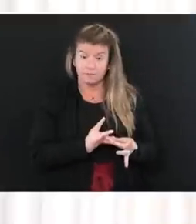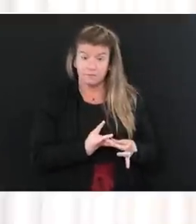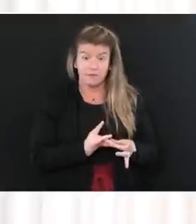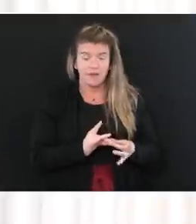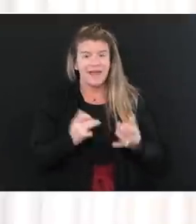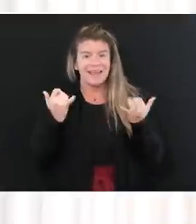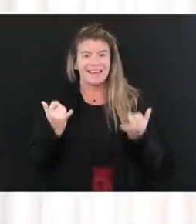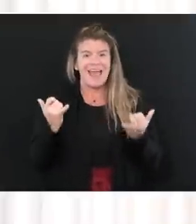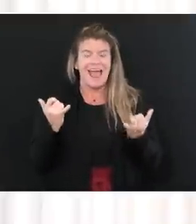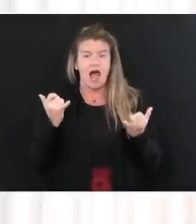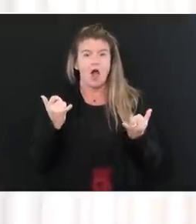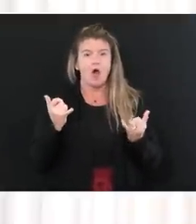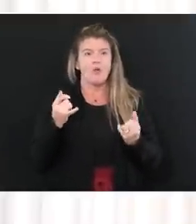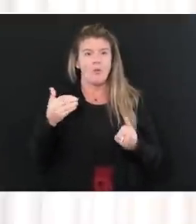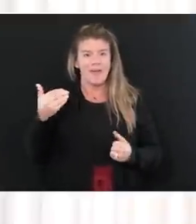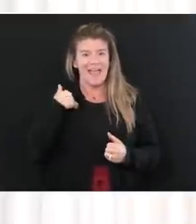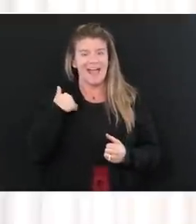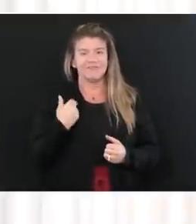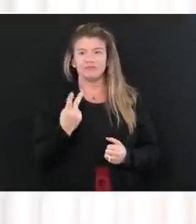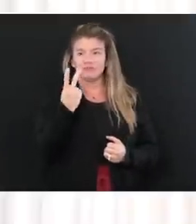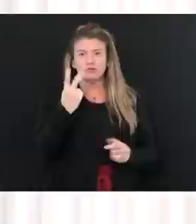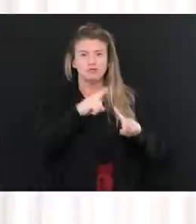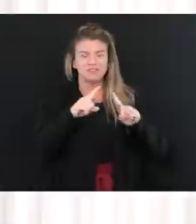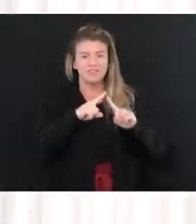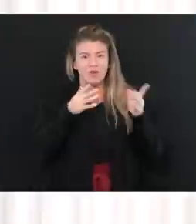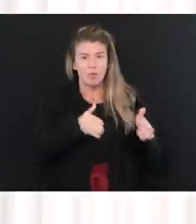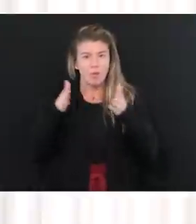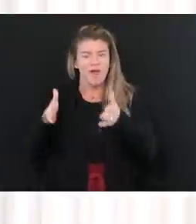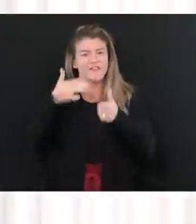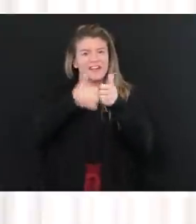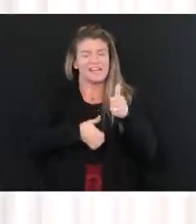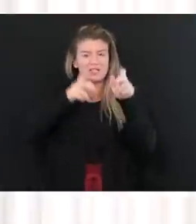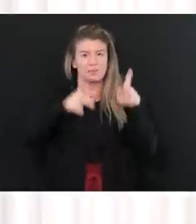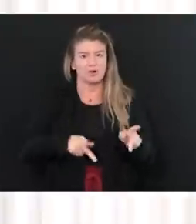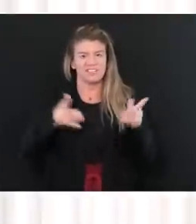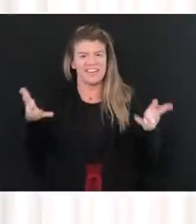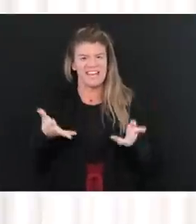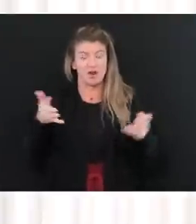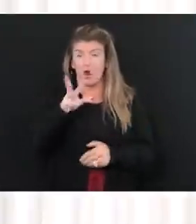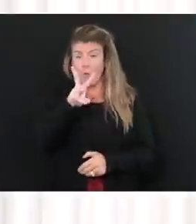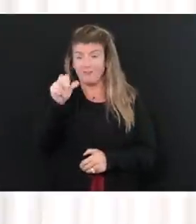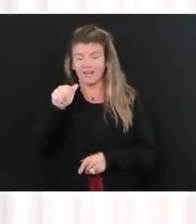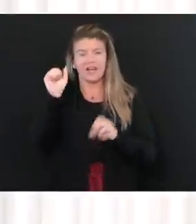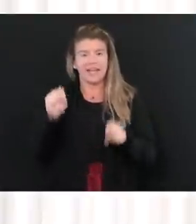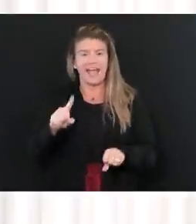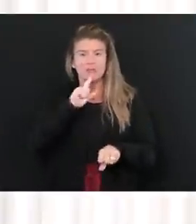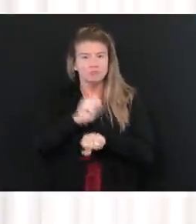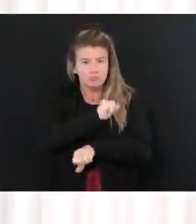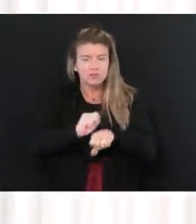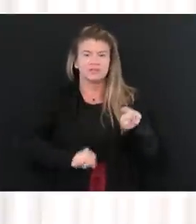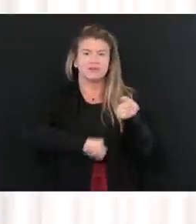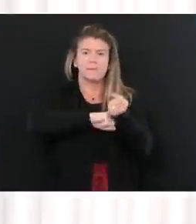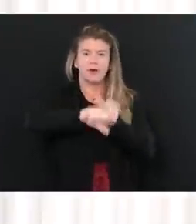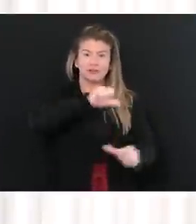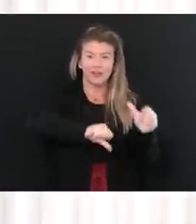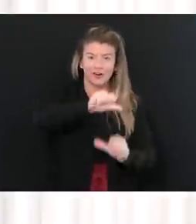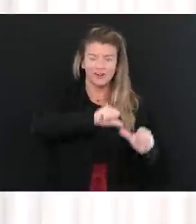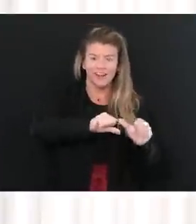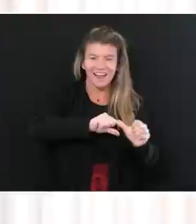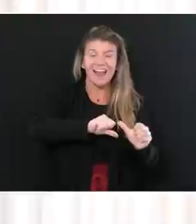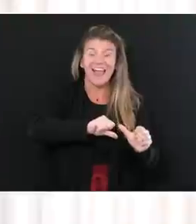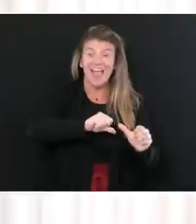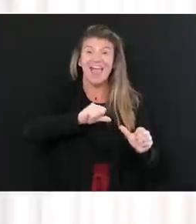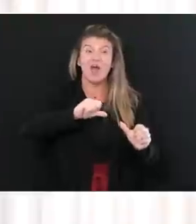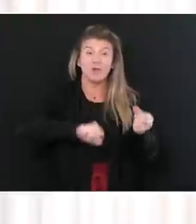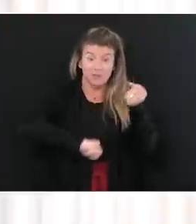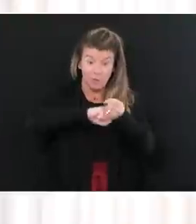ways for each citizen to run to the fire, to support each other, to make West Virginia a much safer place, to